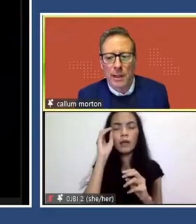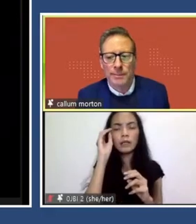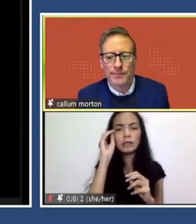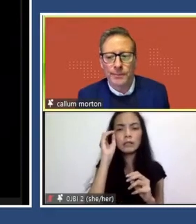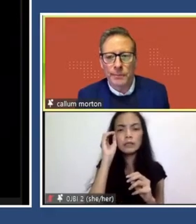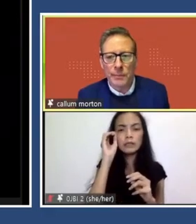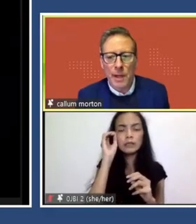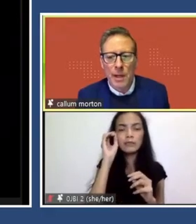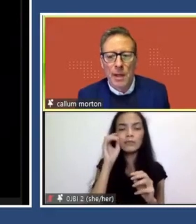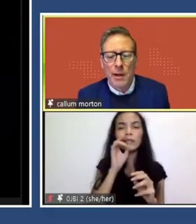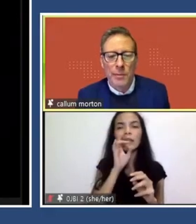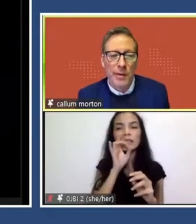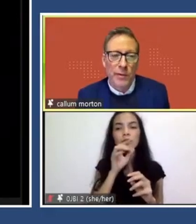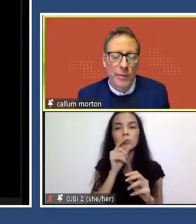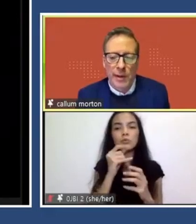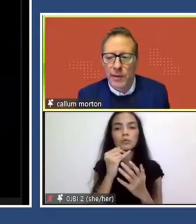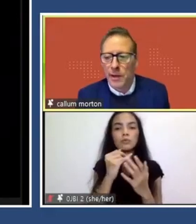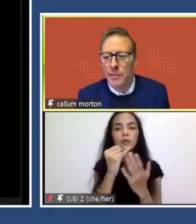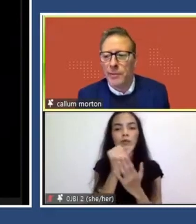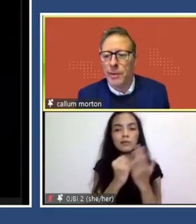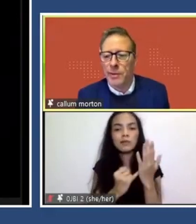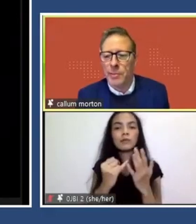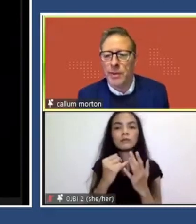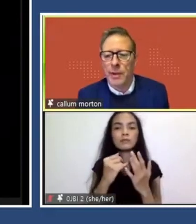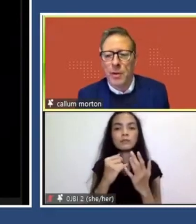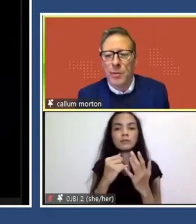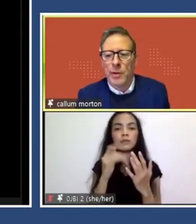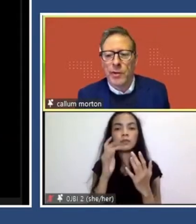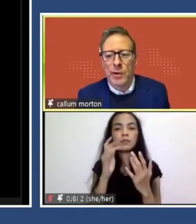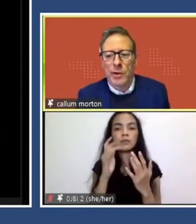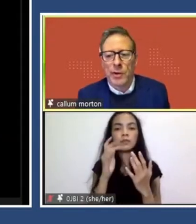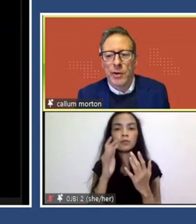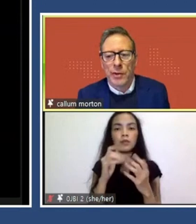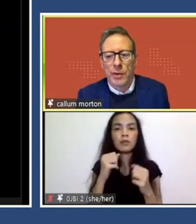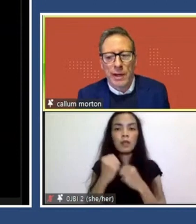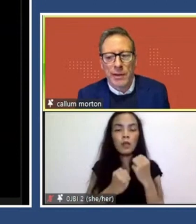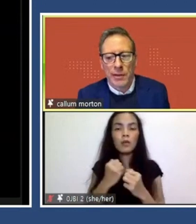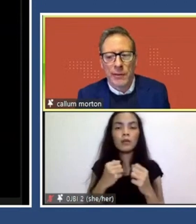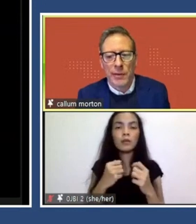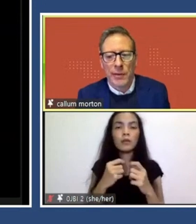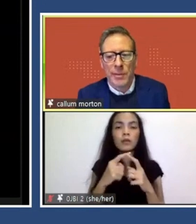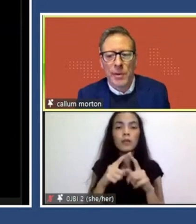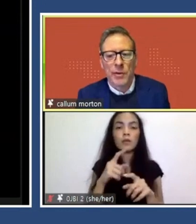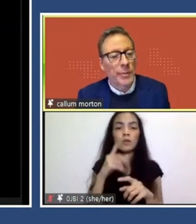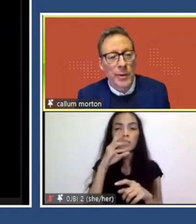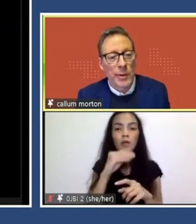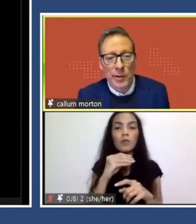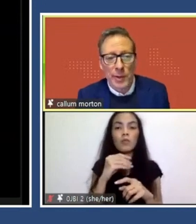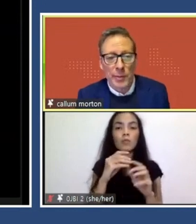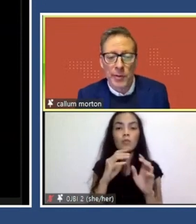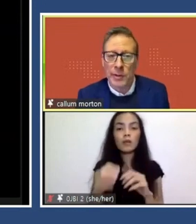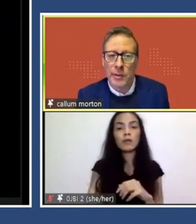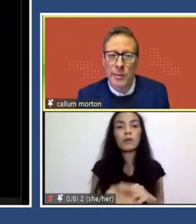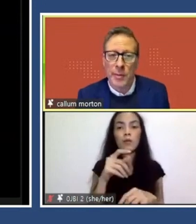and often best viewed from outside, to be honest. But we also know that artists are often the most entrepreneurial